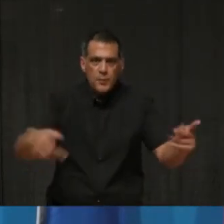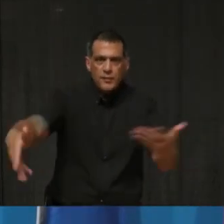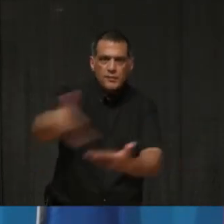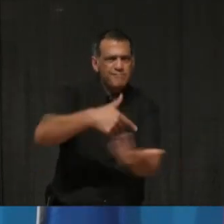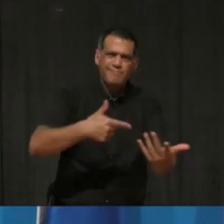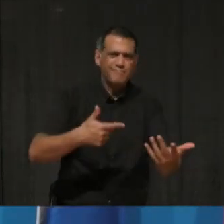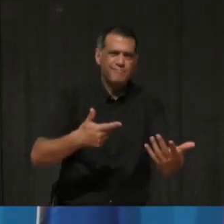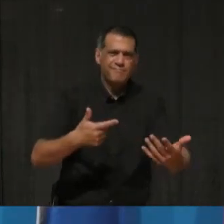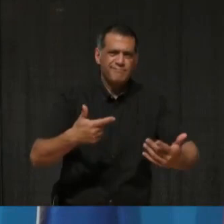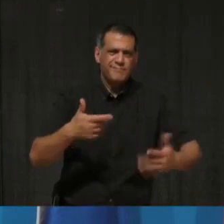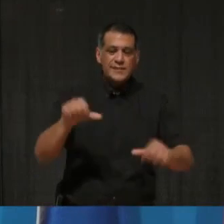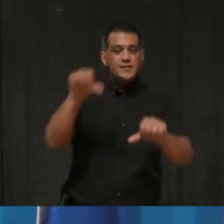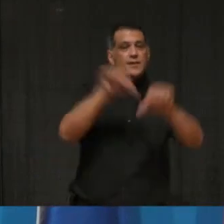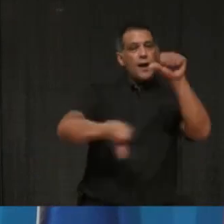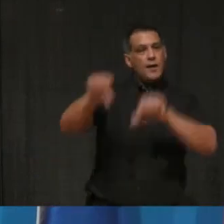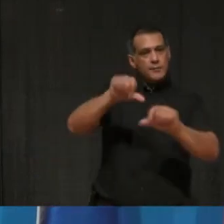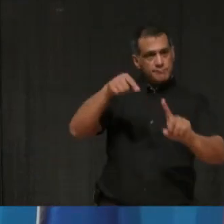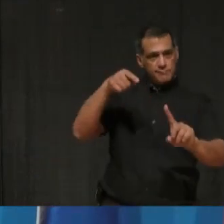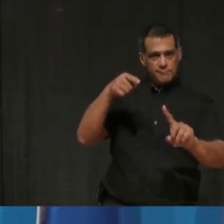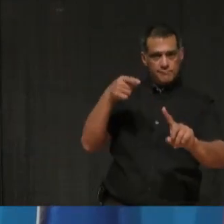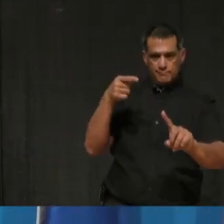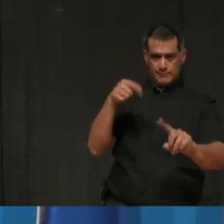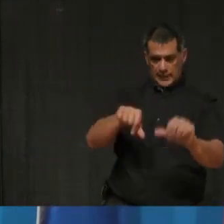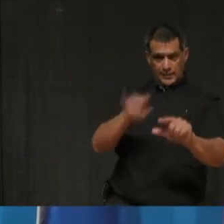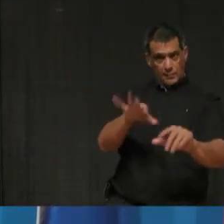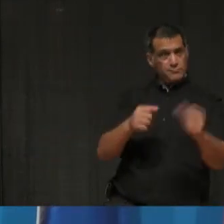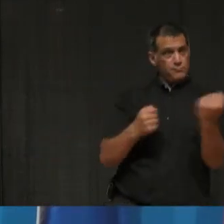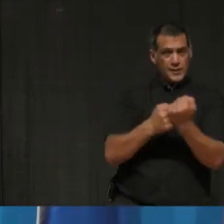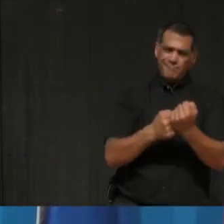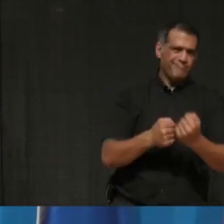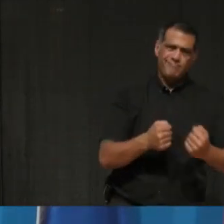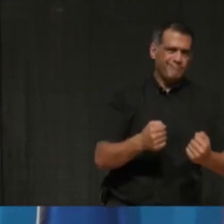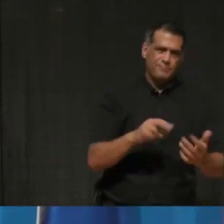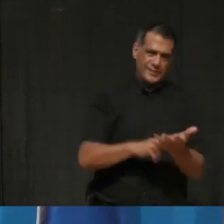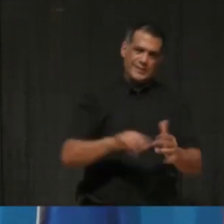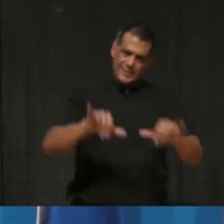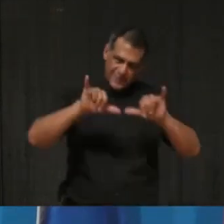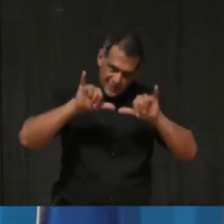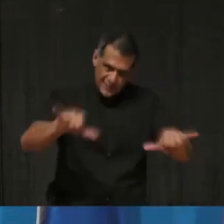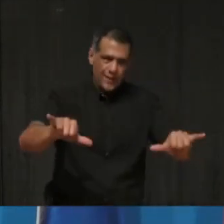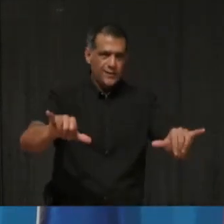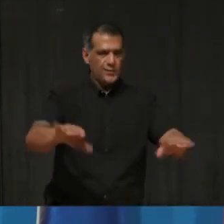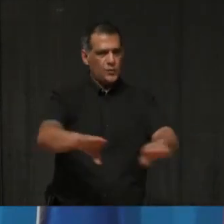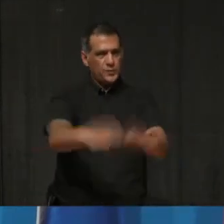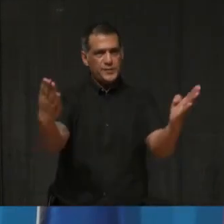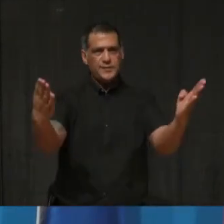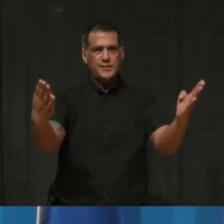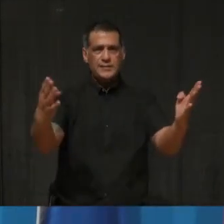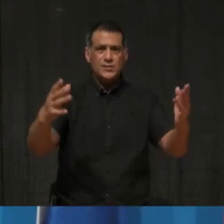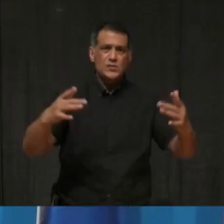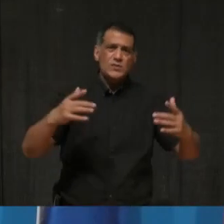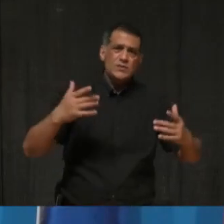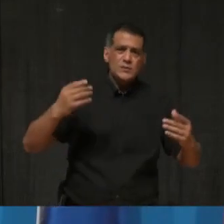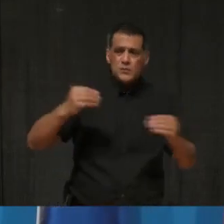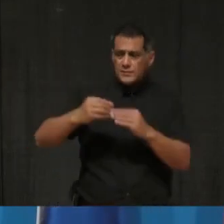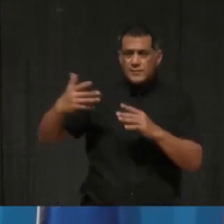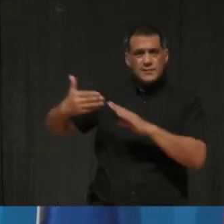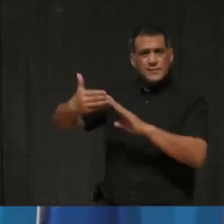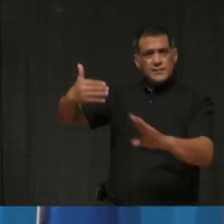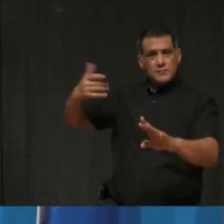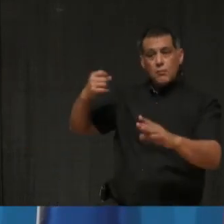to continuously monitor, as we have been, to ensure that all of our trends, not just with cases, but also hospitalizations, hospital healthcare capacity,